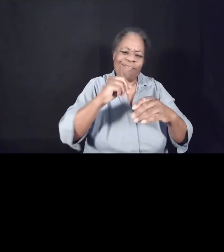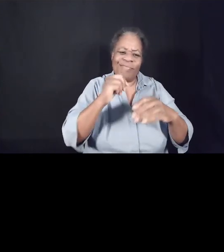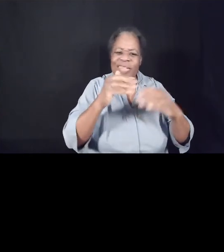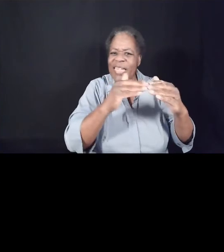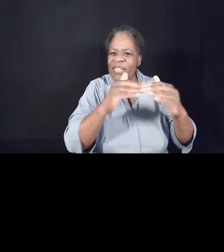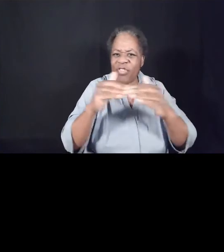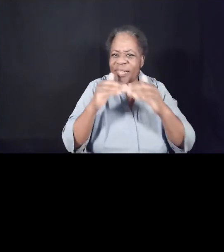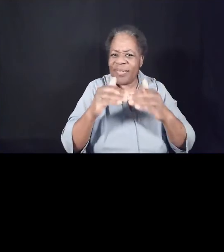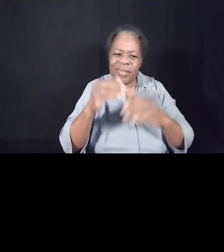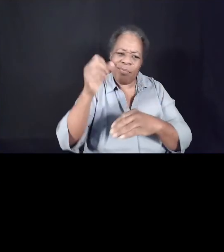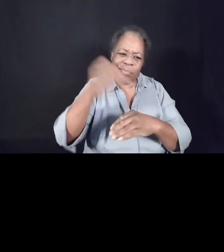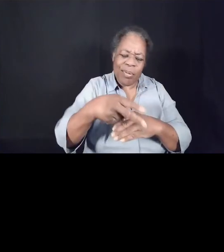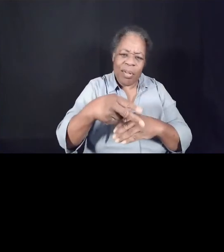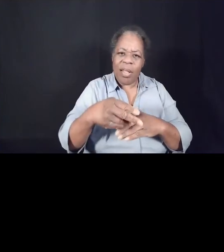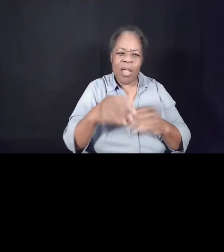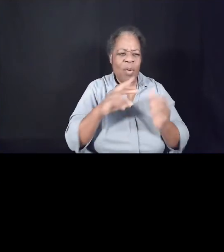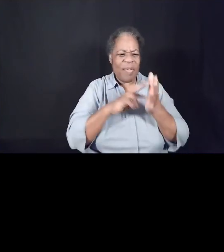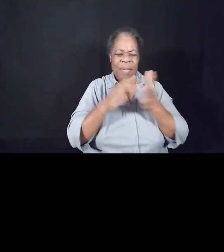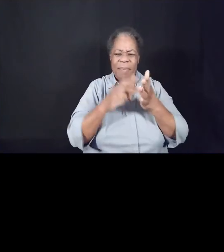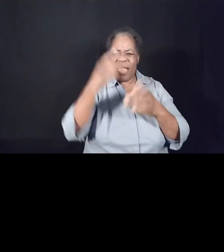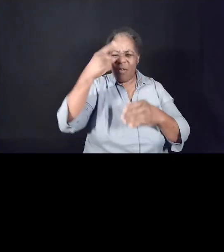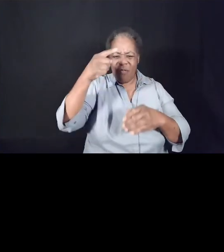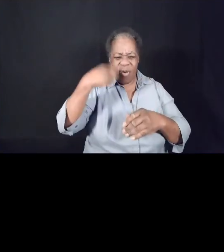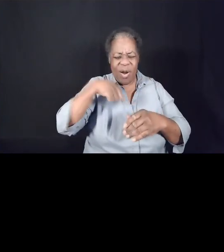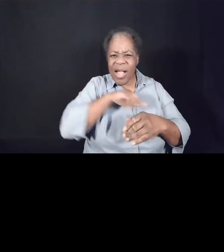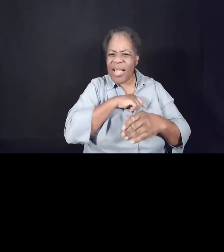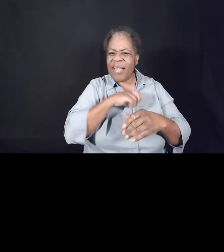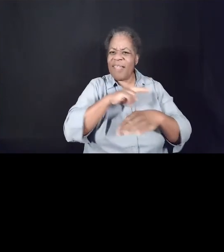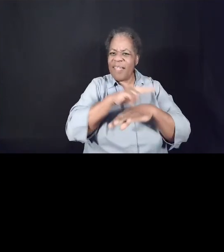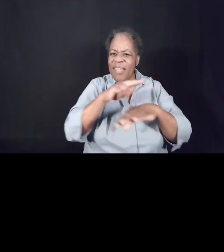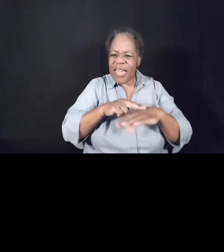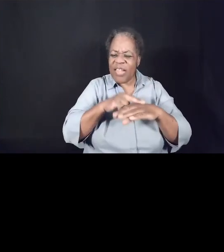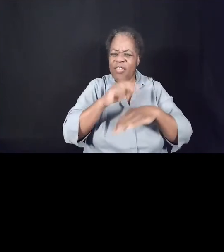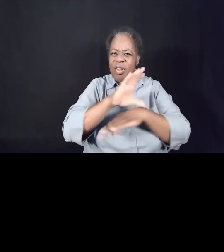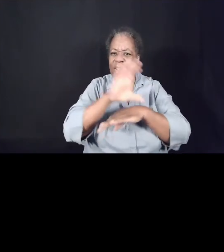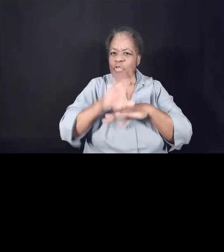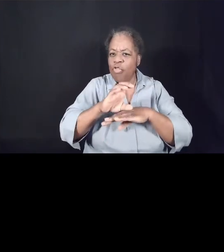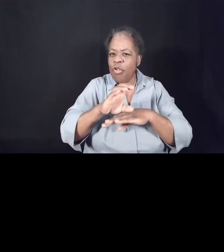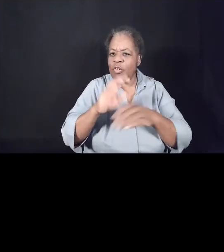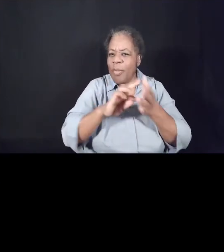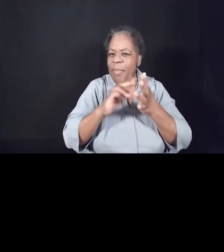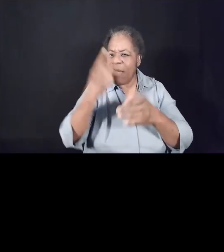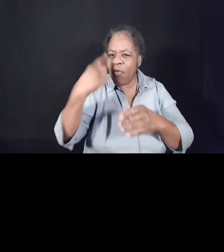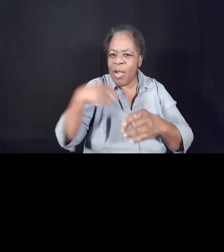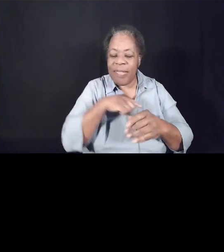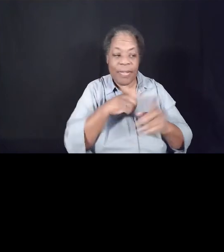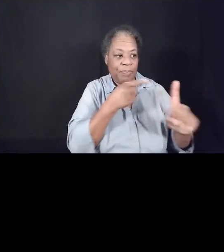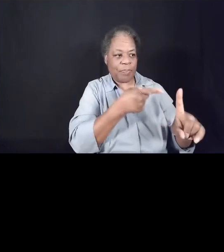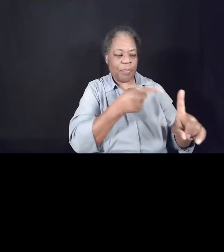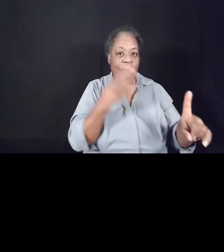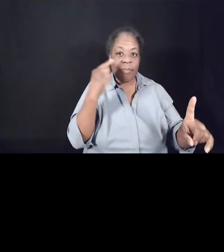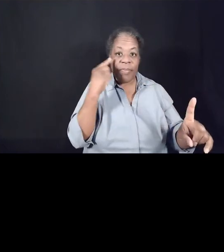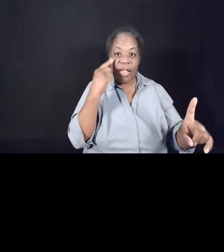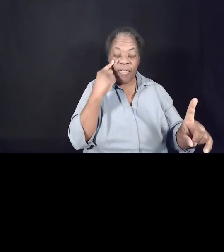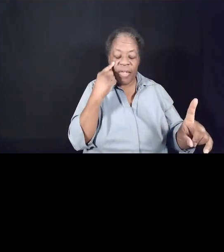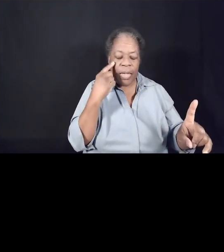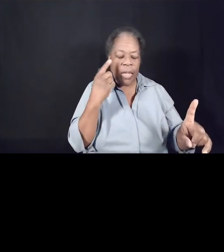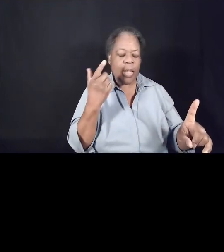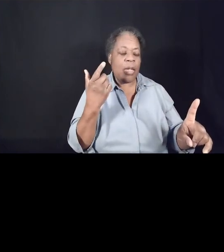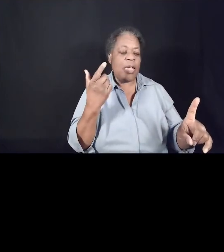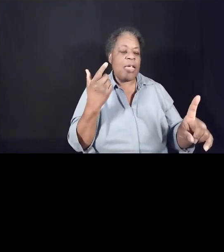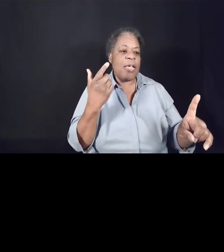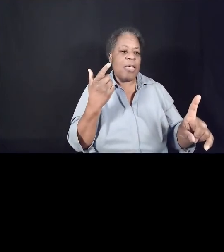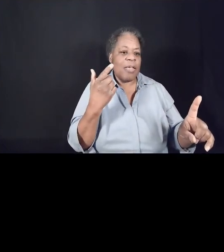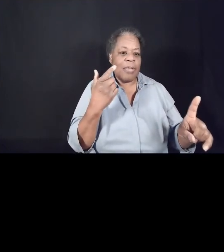for us as a nation and for us as a church? I think out of some of the pain